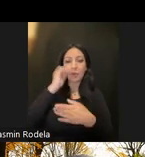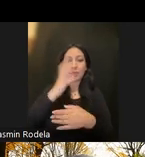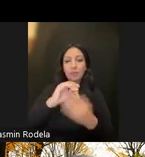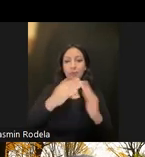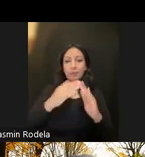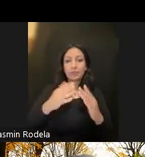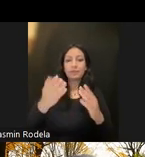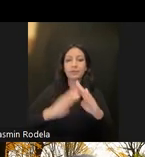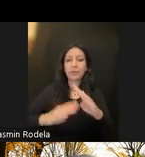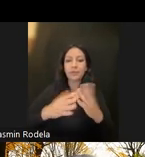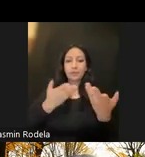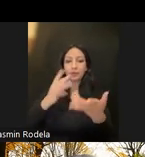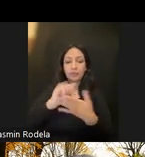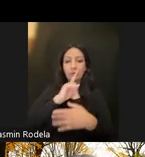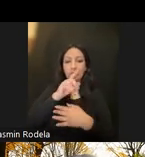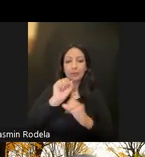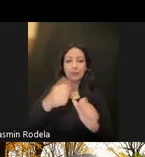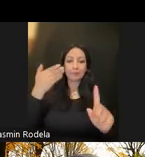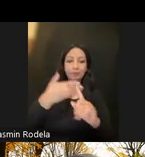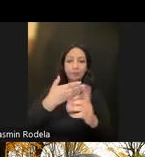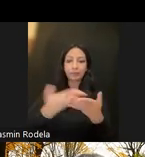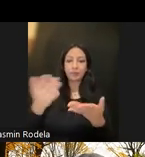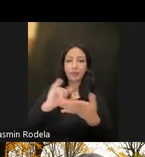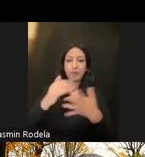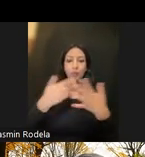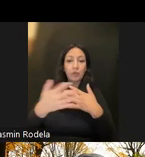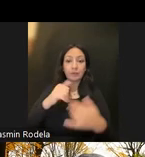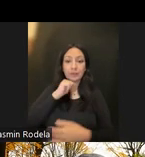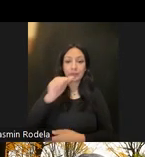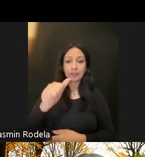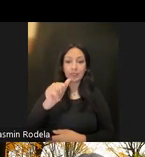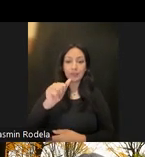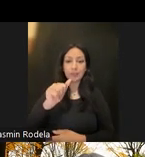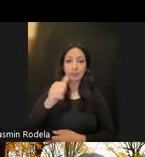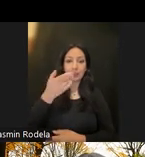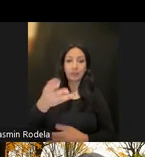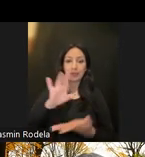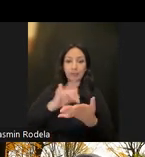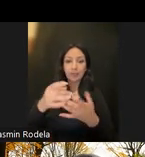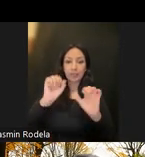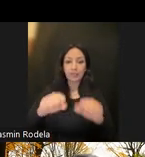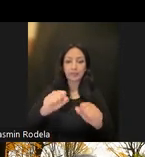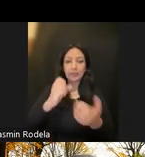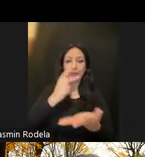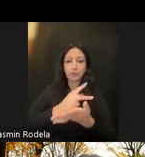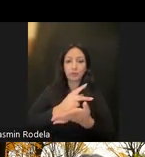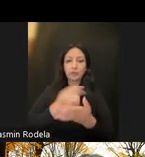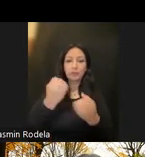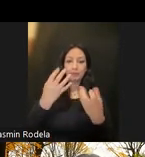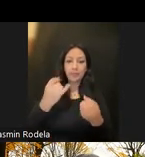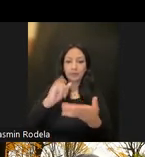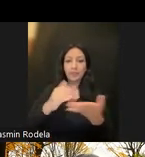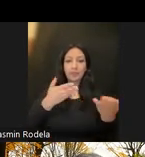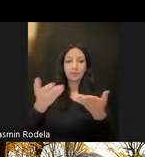services. So this really gets to the fact that whether or not you are Medi-Cal eligible, many of the